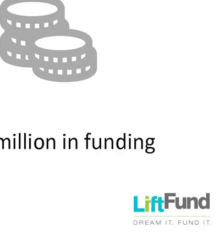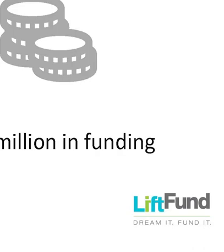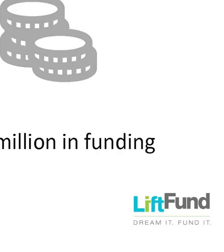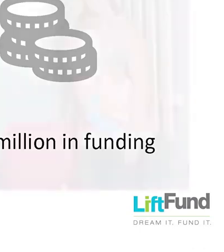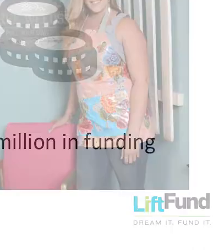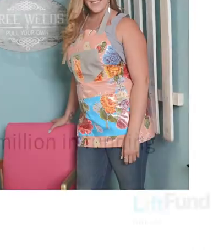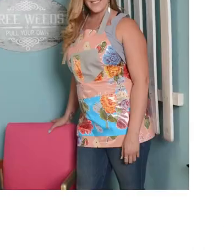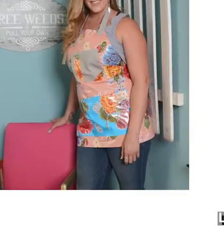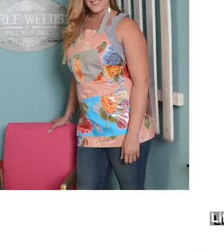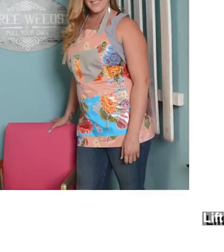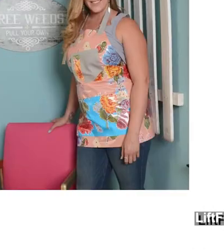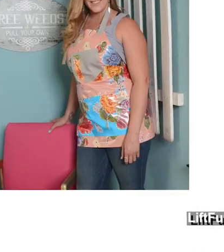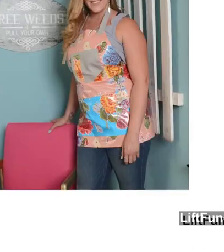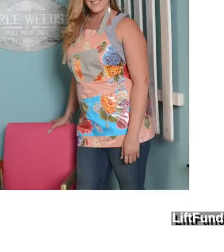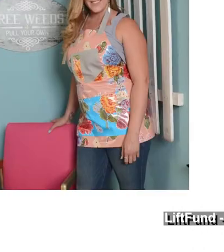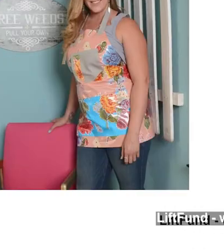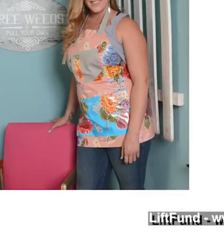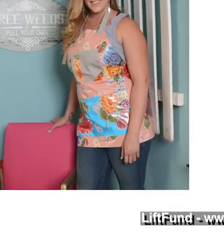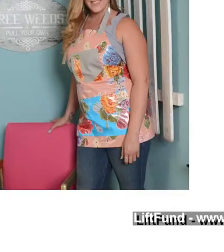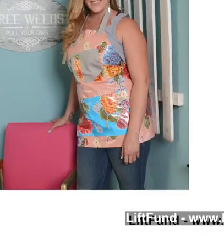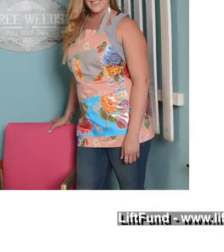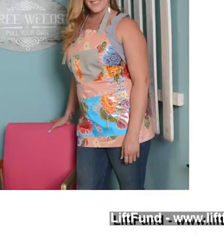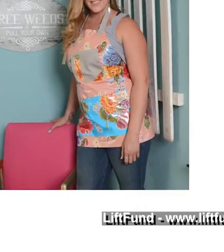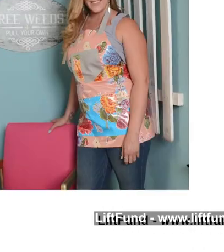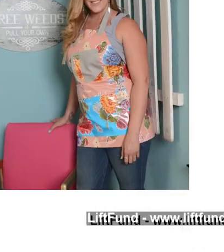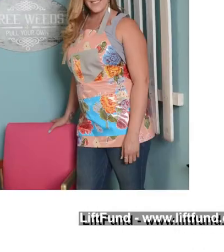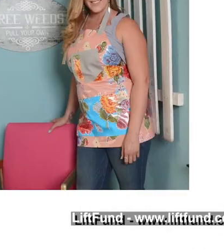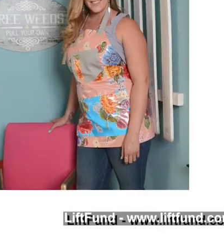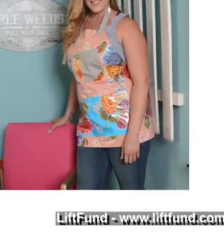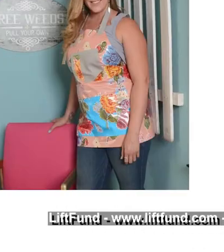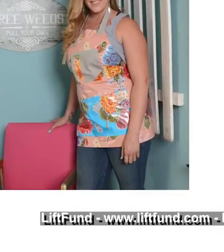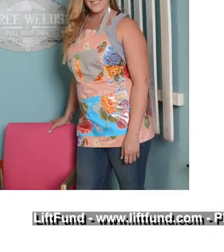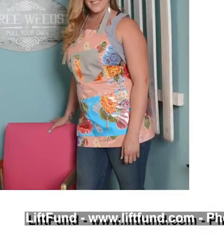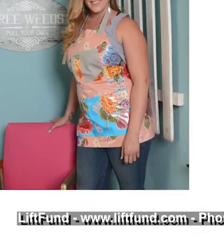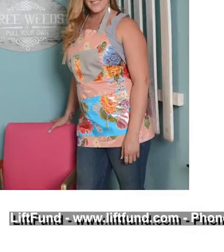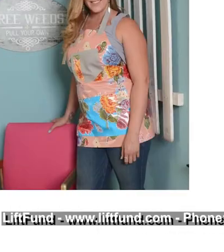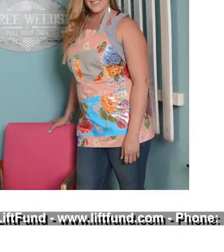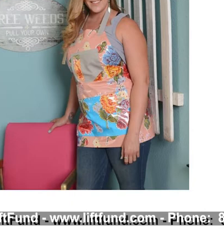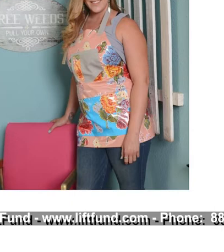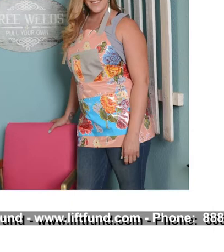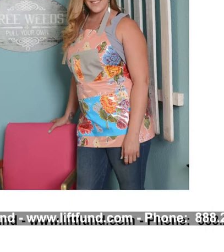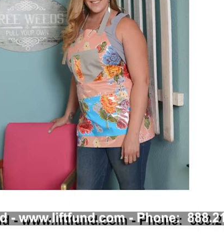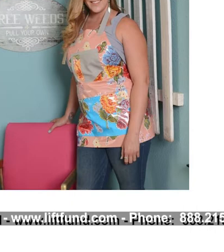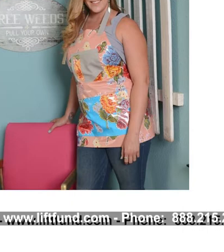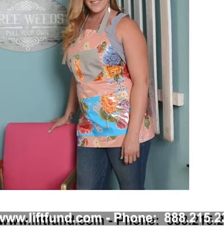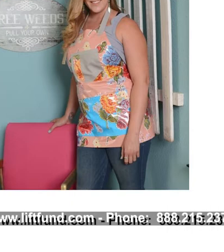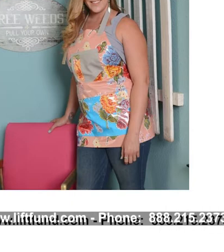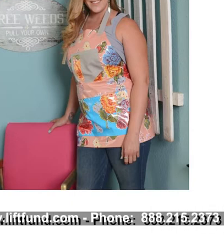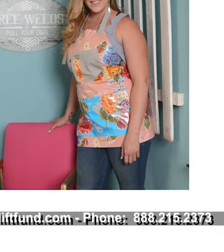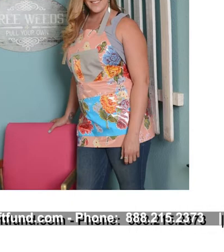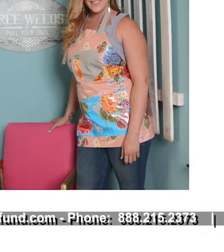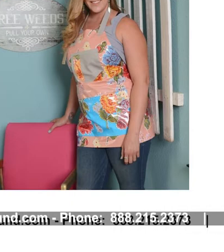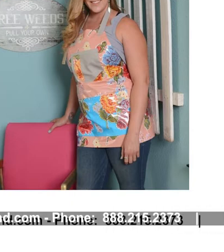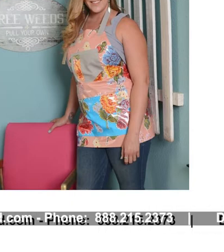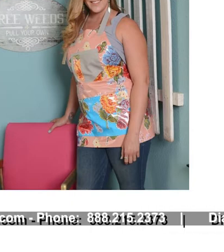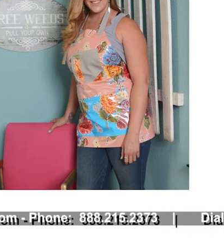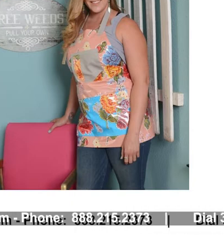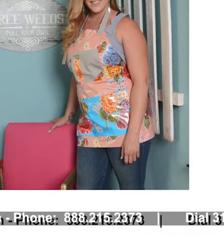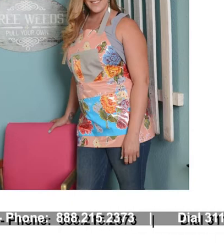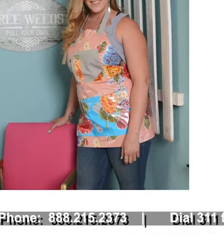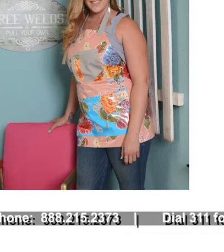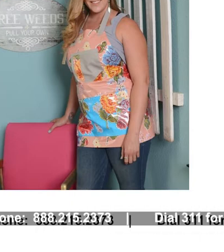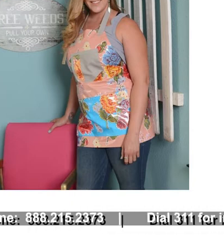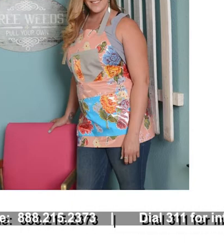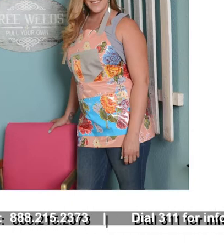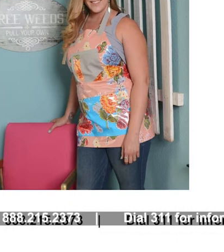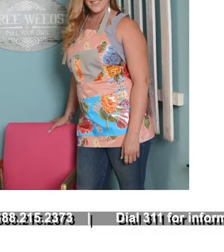actually did not need a loan. So talk about her. Because she actually didn't need a loan. She just needed technical assistance. She's not